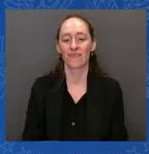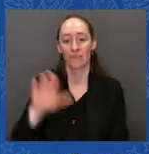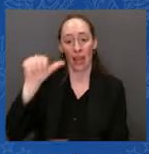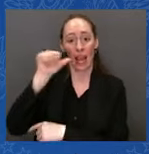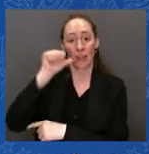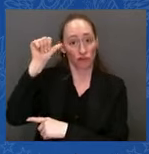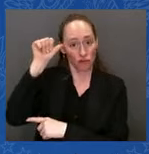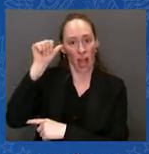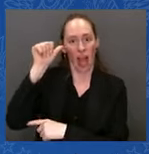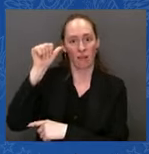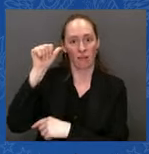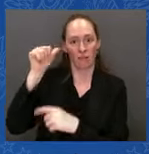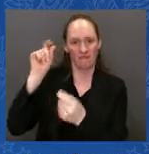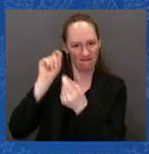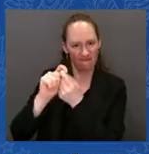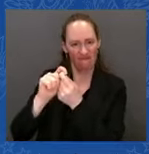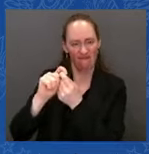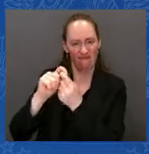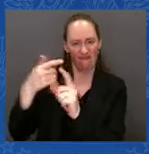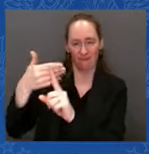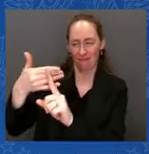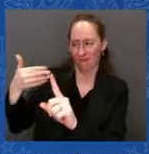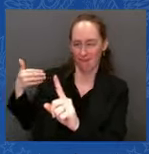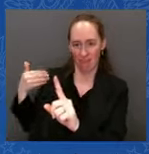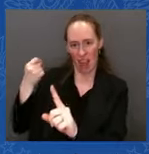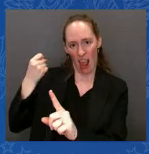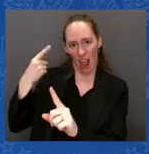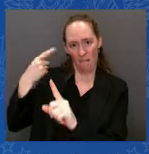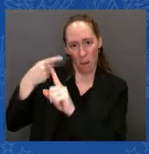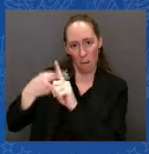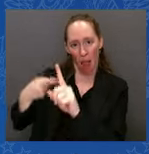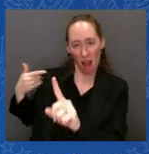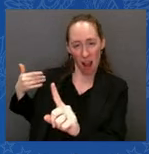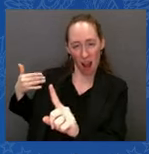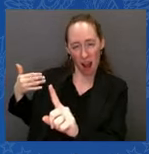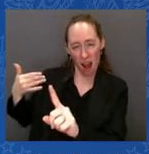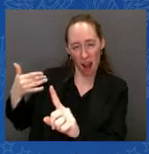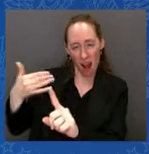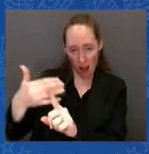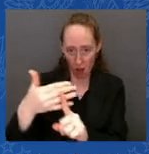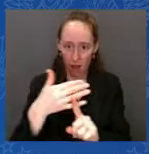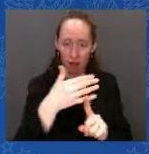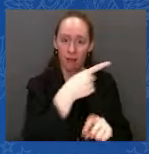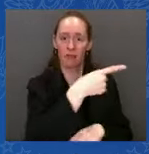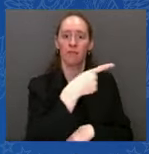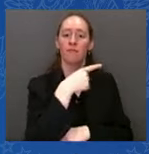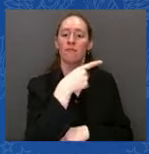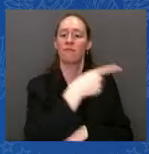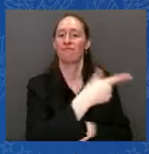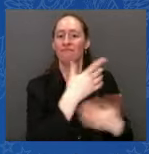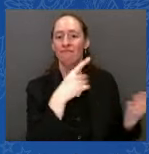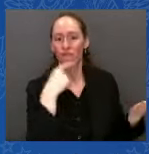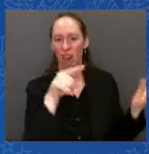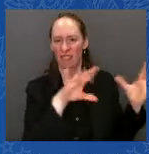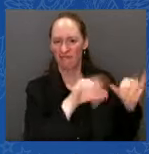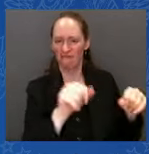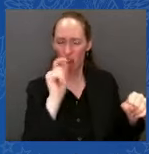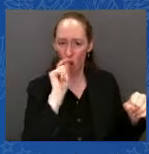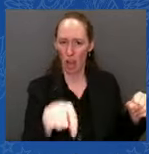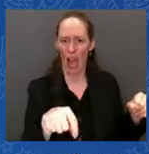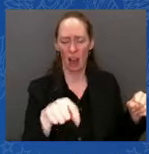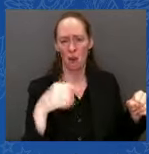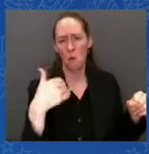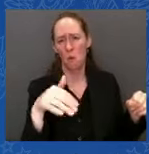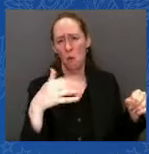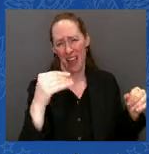the Ukrainian people have showed Putin and the world the full force of their courage and the indomitable determination to live free.